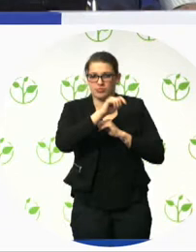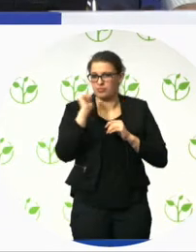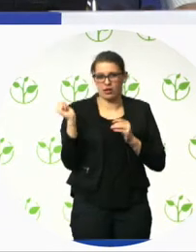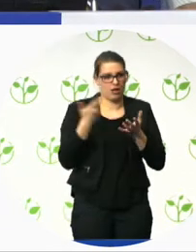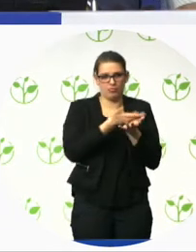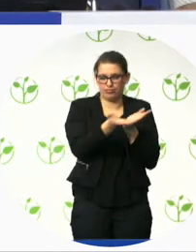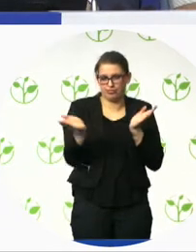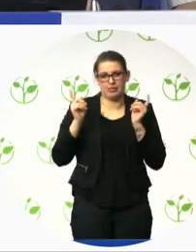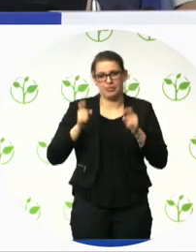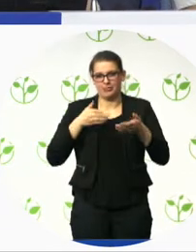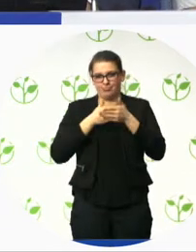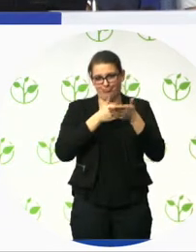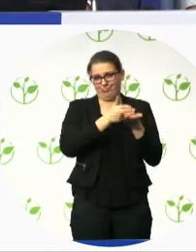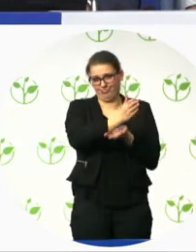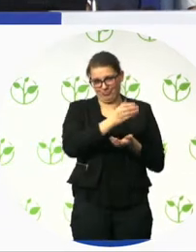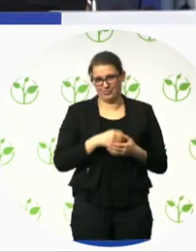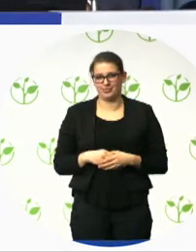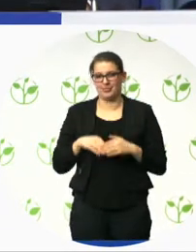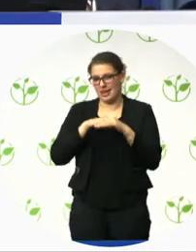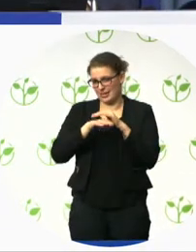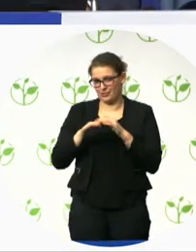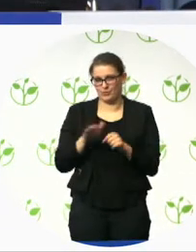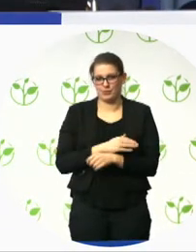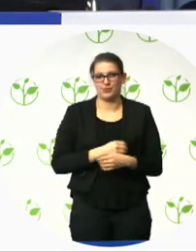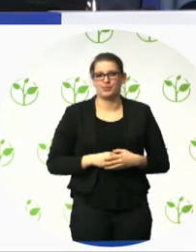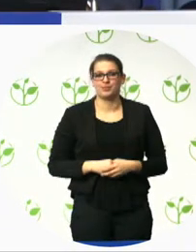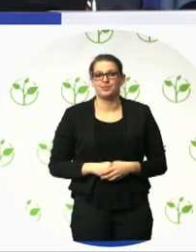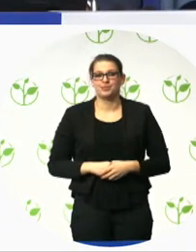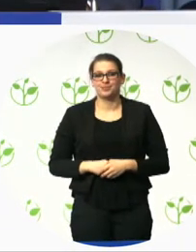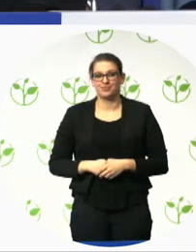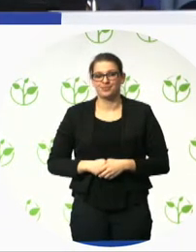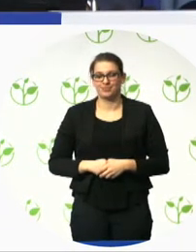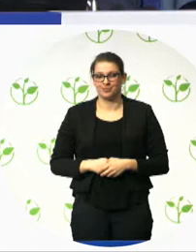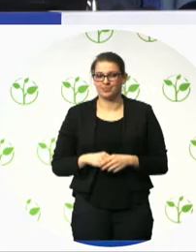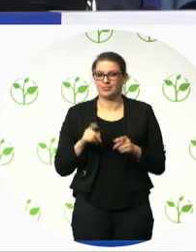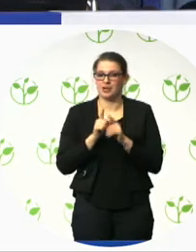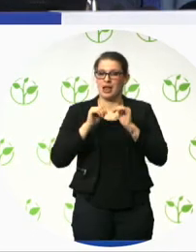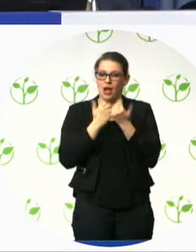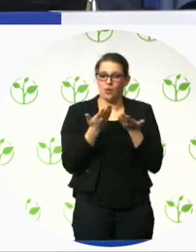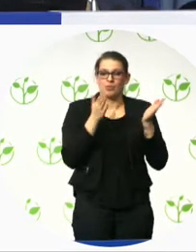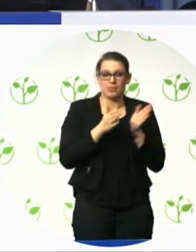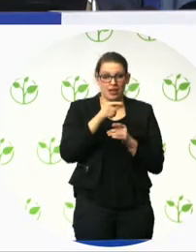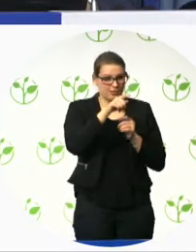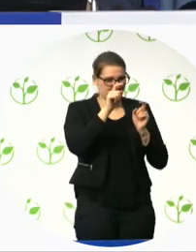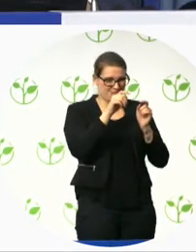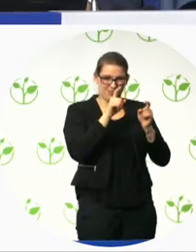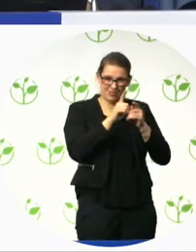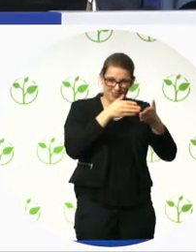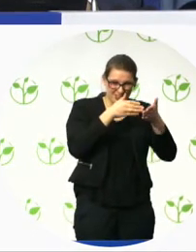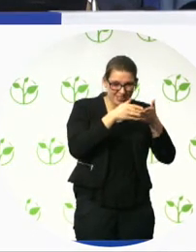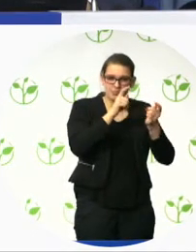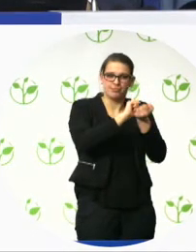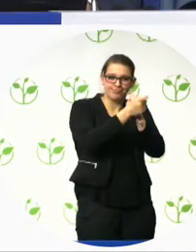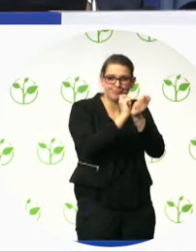disability, all viewed that there could be improvements made. And from an ethical perspective, the corporate social and responsibility